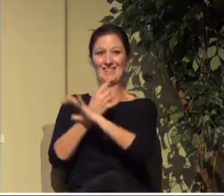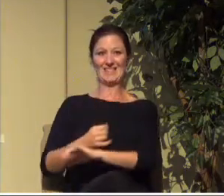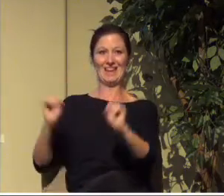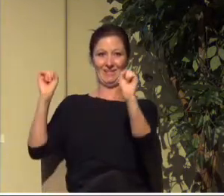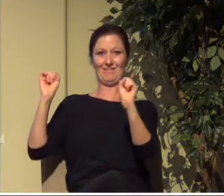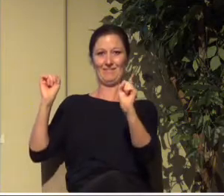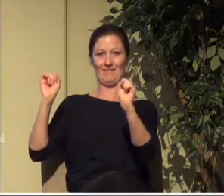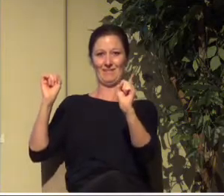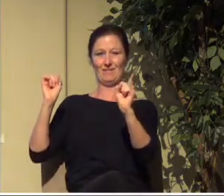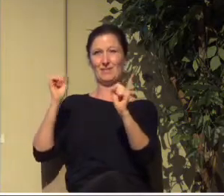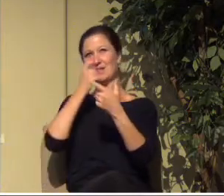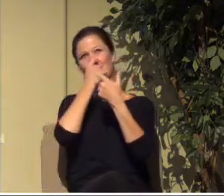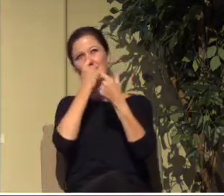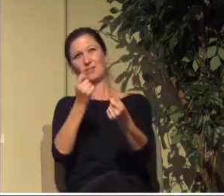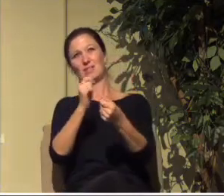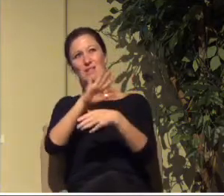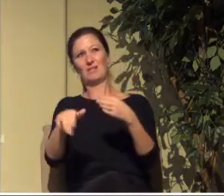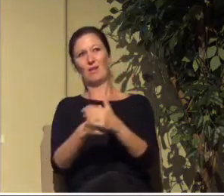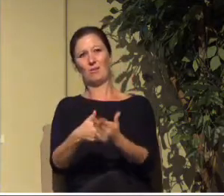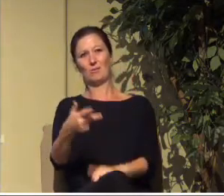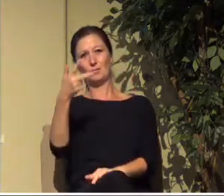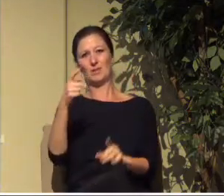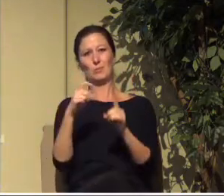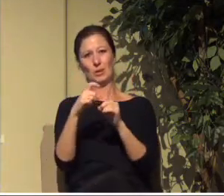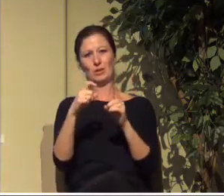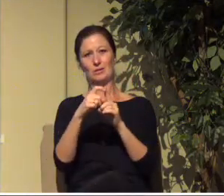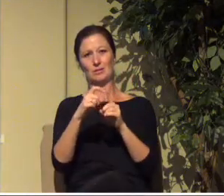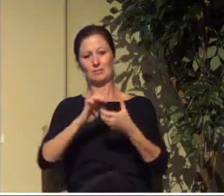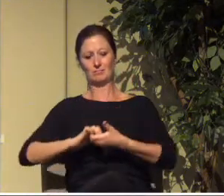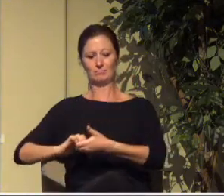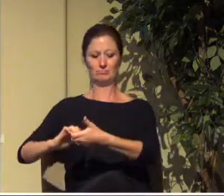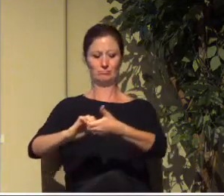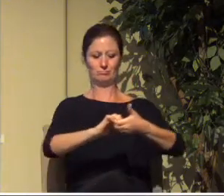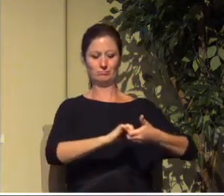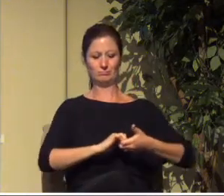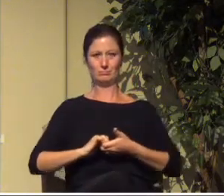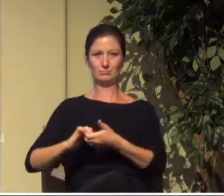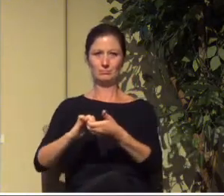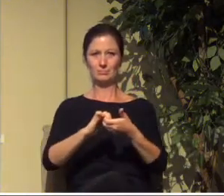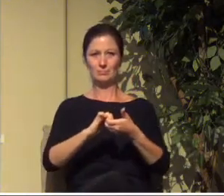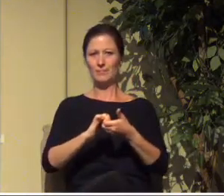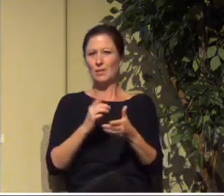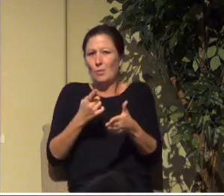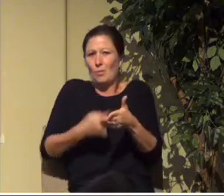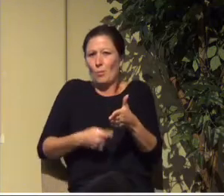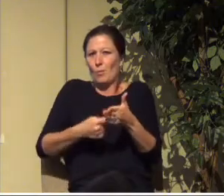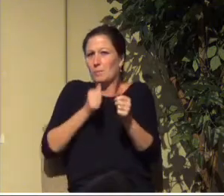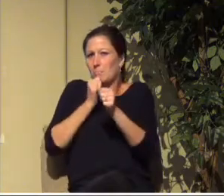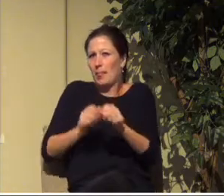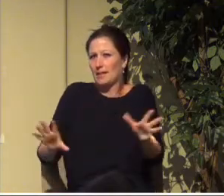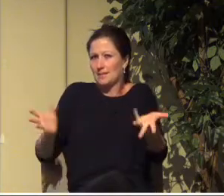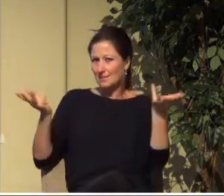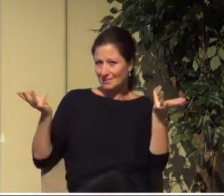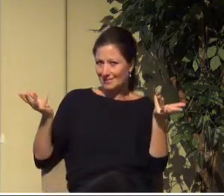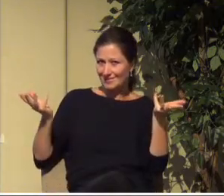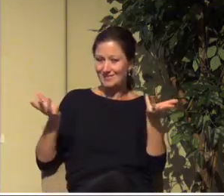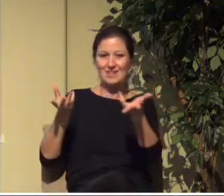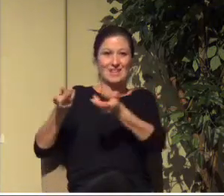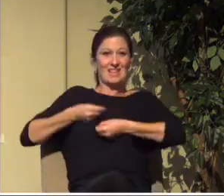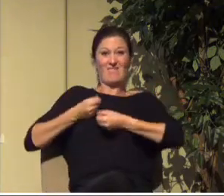how all three of those words work together that way. So, what are these blessings in Christ? We've been given